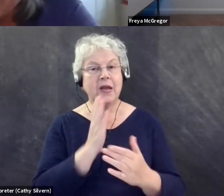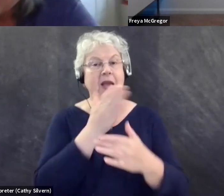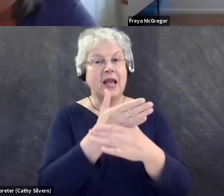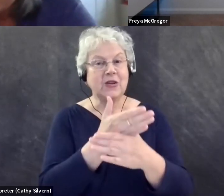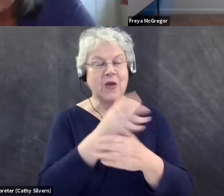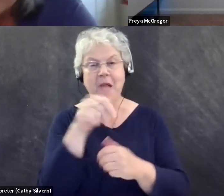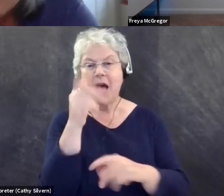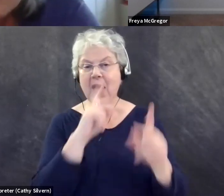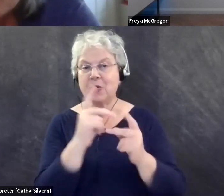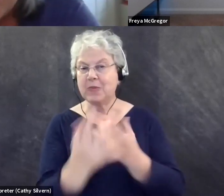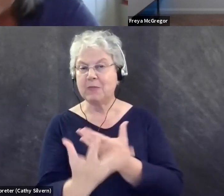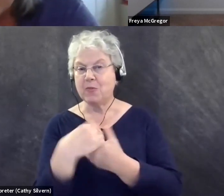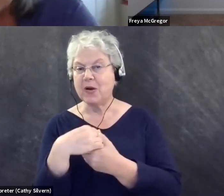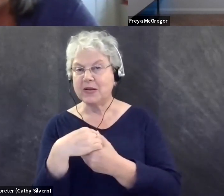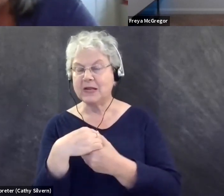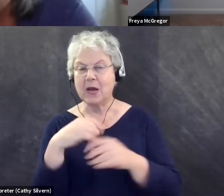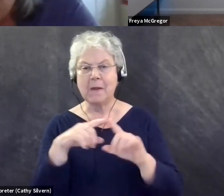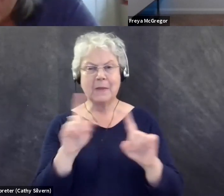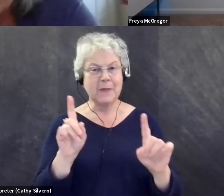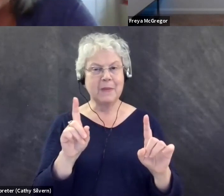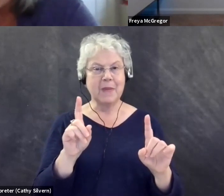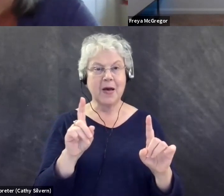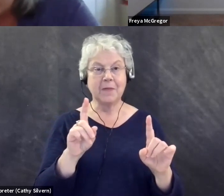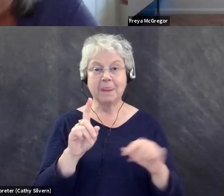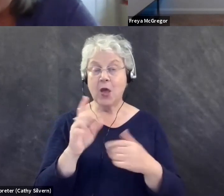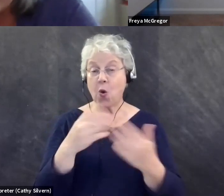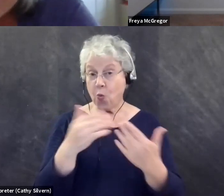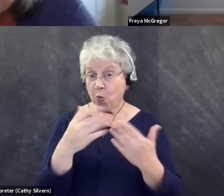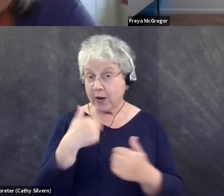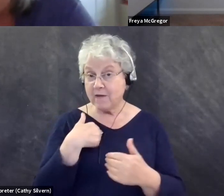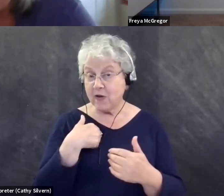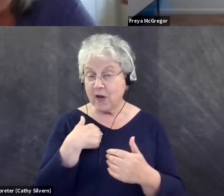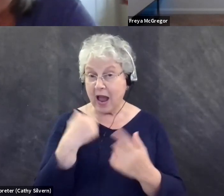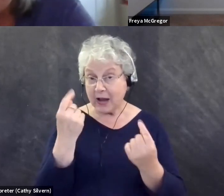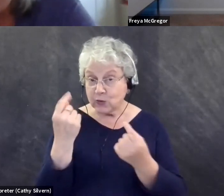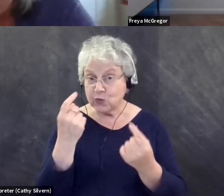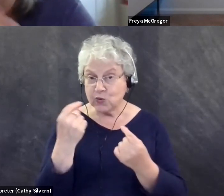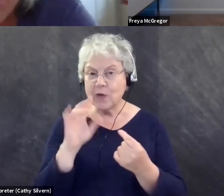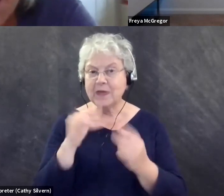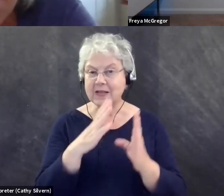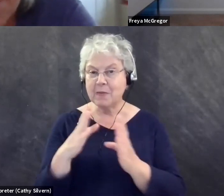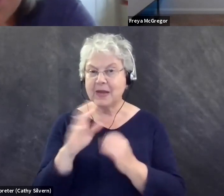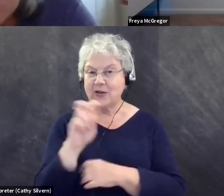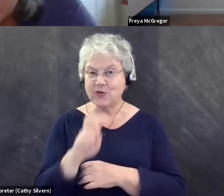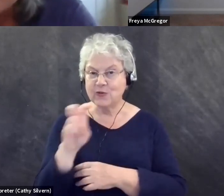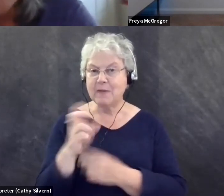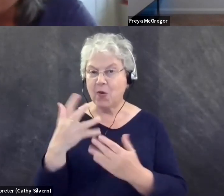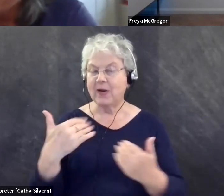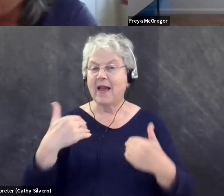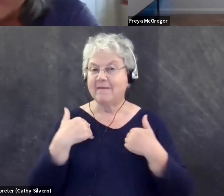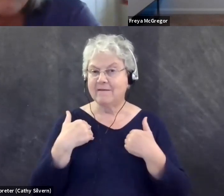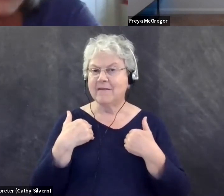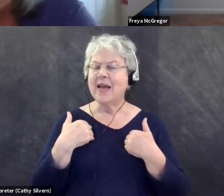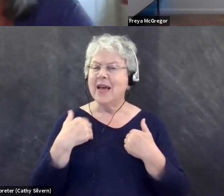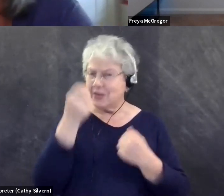participation, but, um, wherever and however this planned trip, they already have. I just